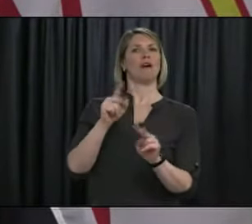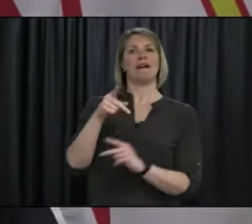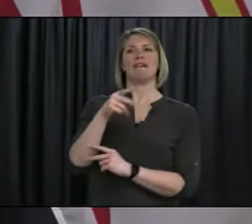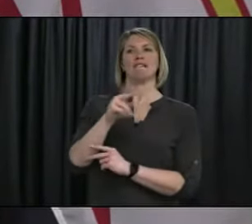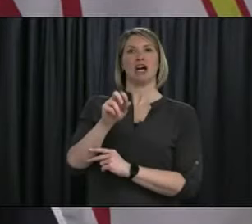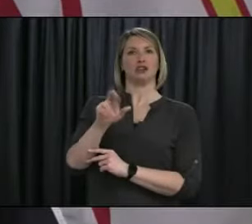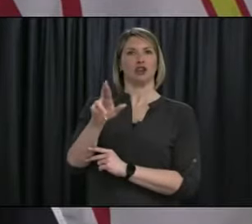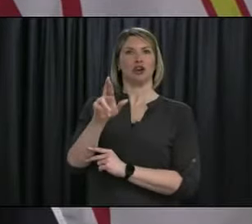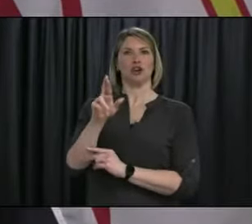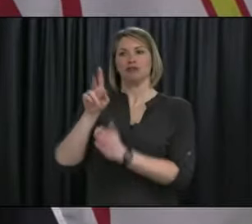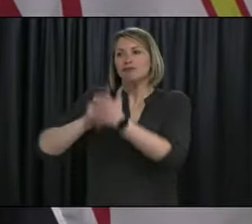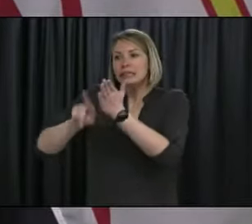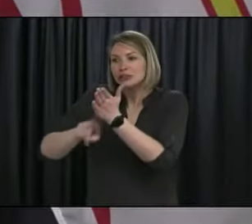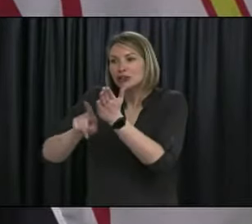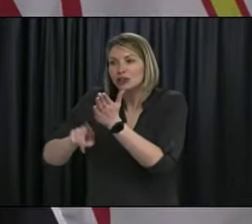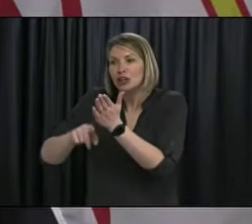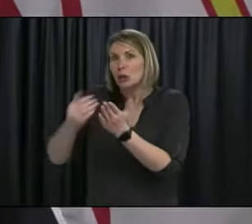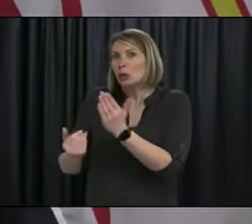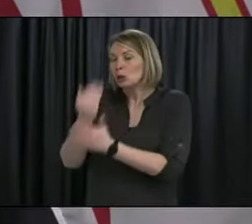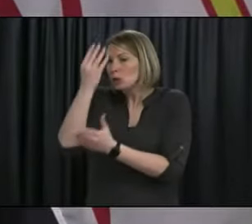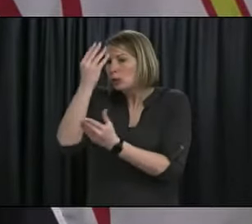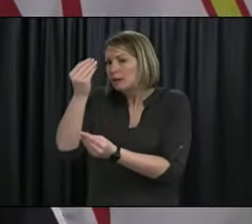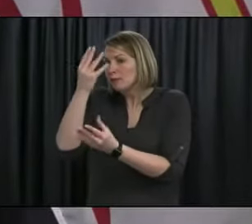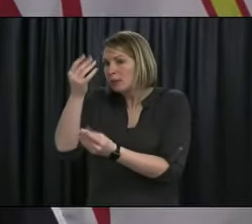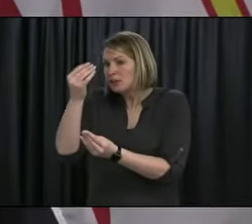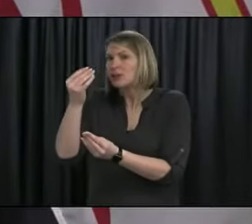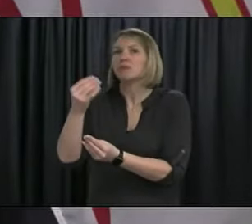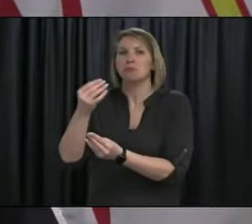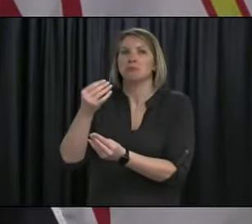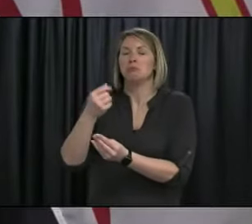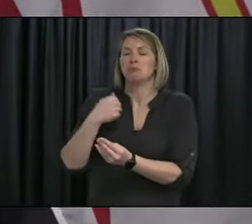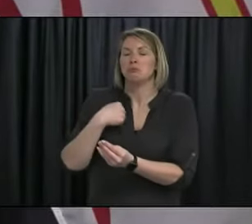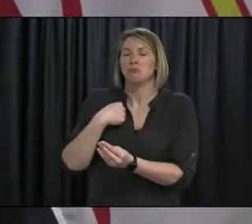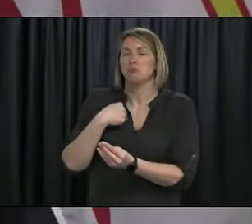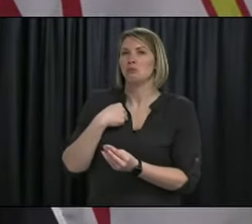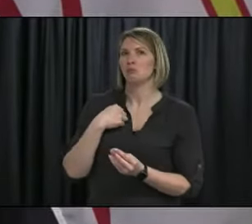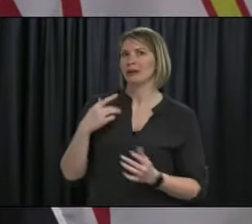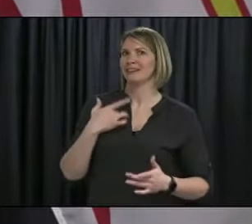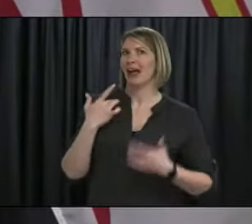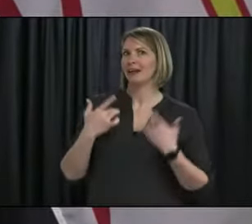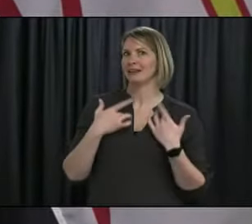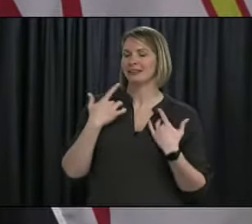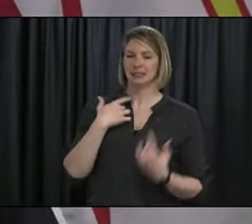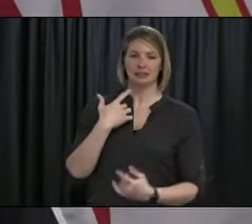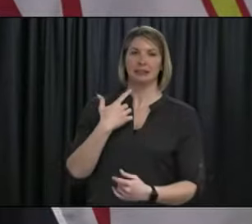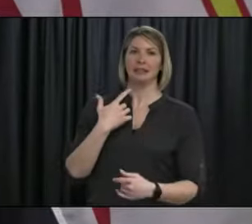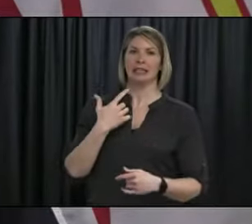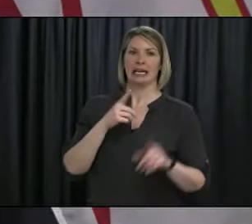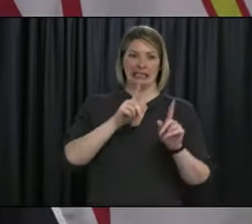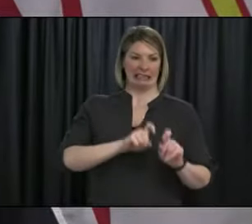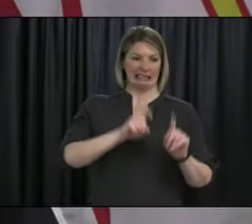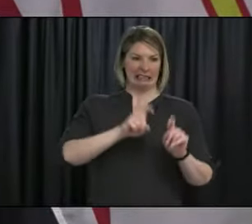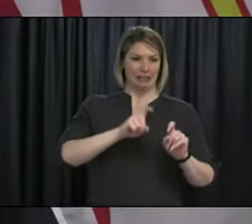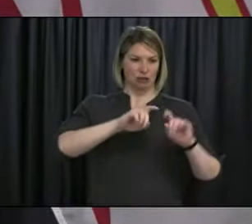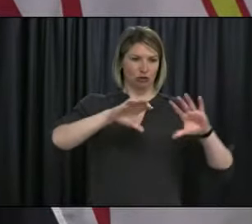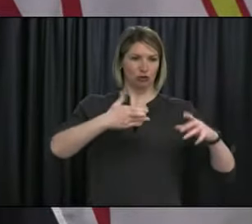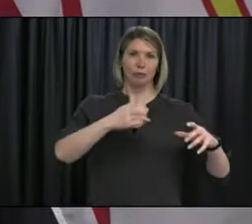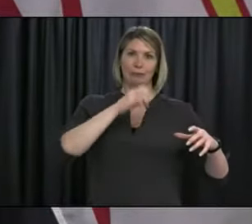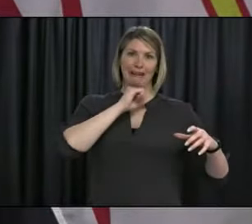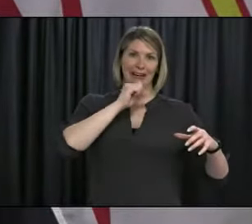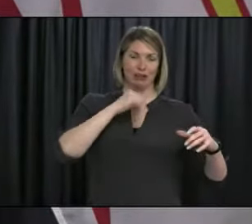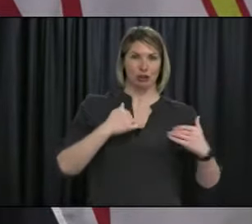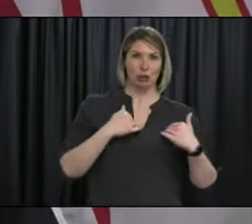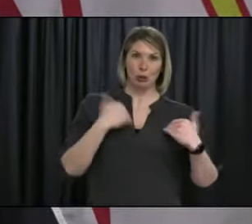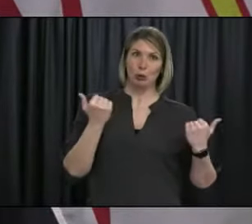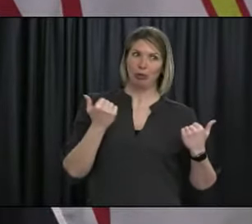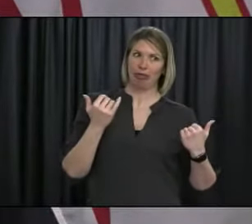reports on what the, uh, how well the vaccine performed in that age group. Obviously it's a, that